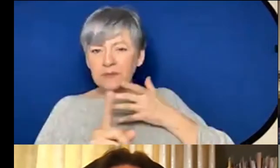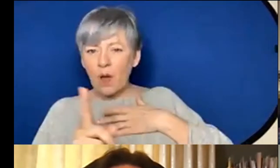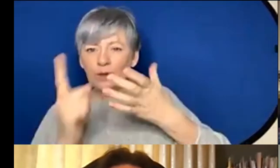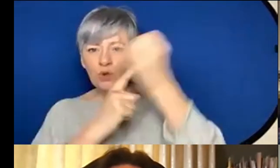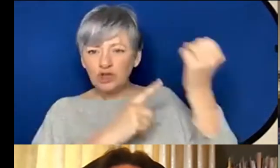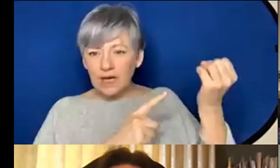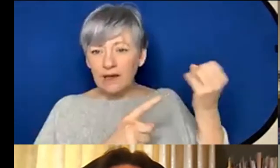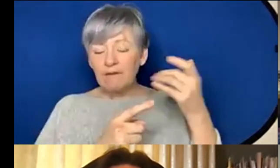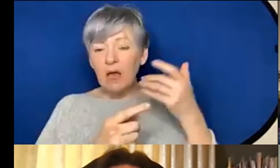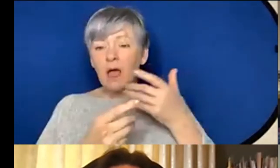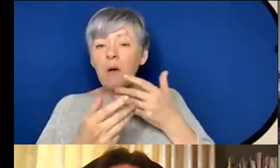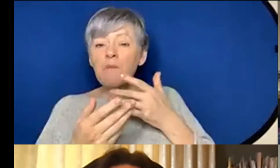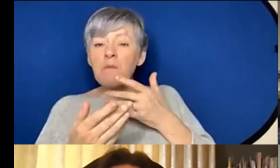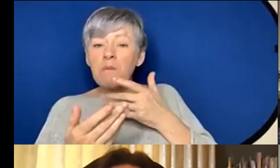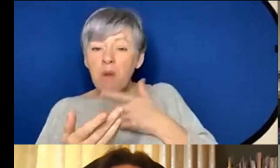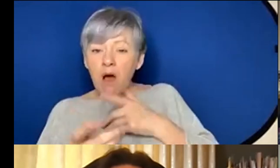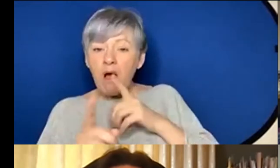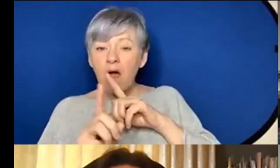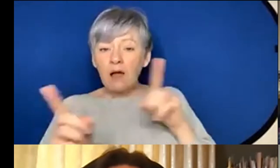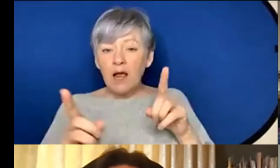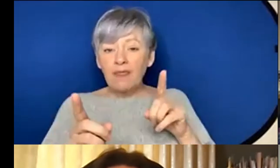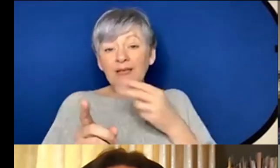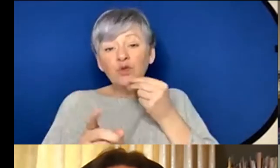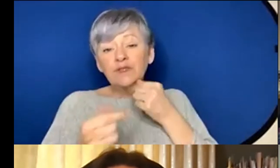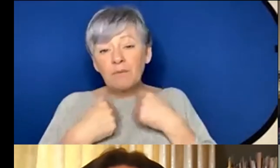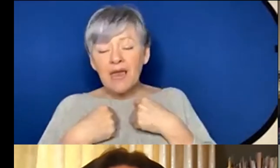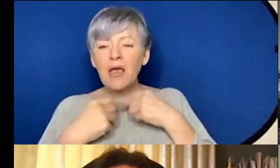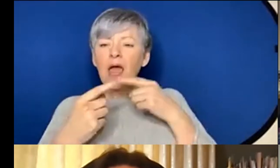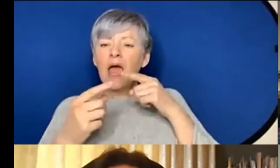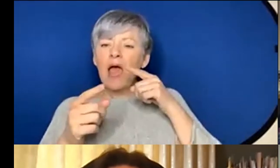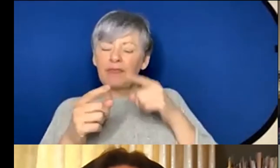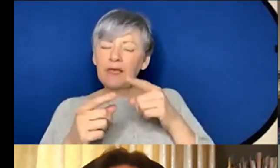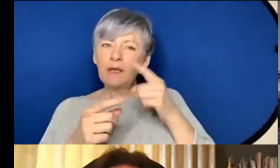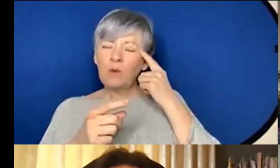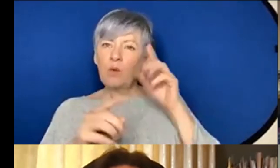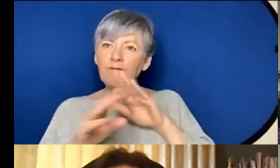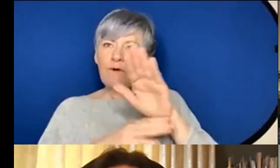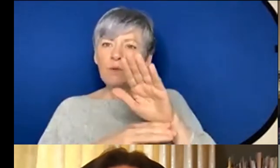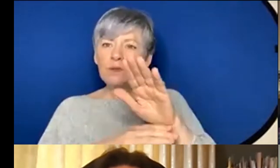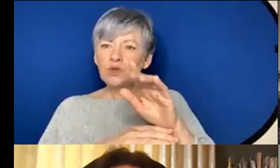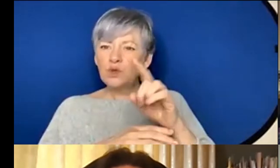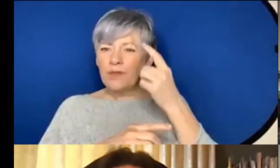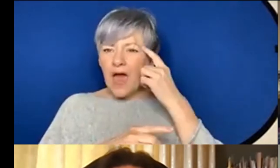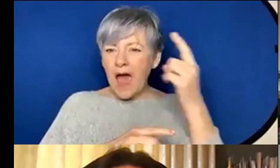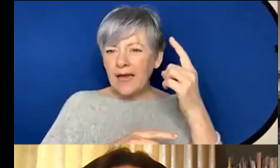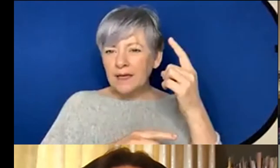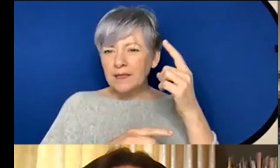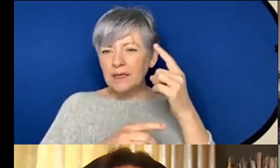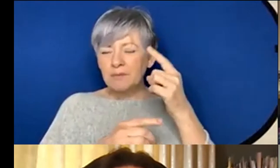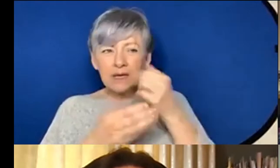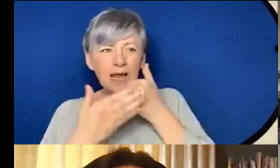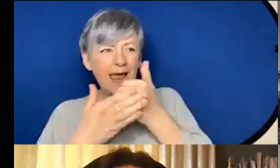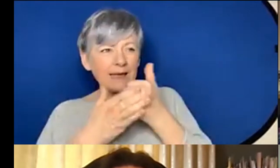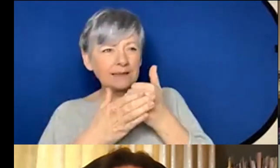could help actually um forwards like the idea like all the it can make and help actually keep